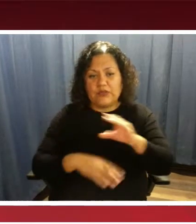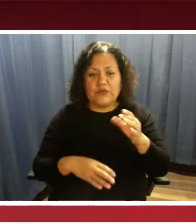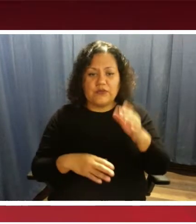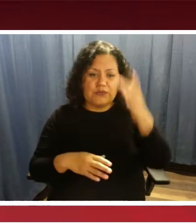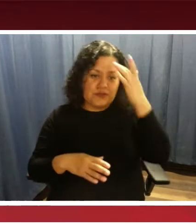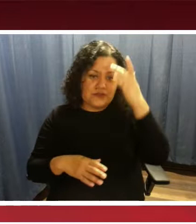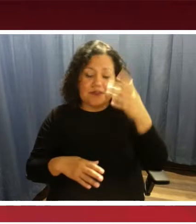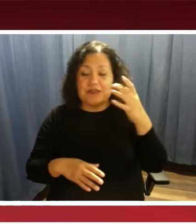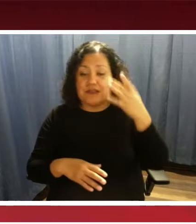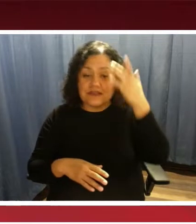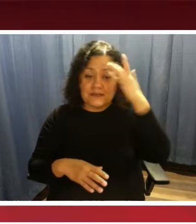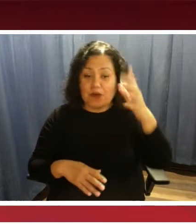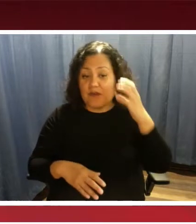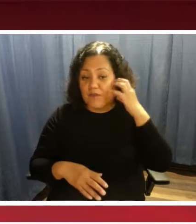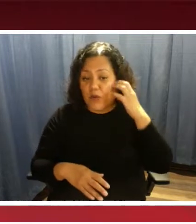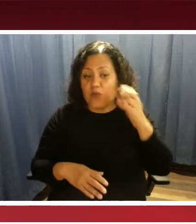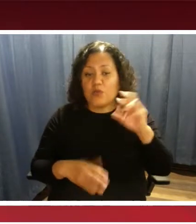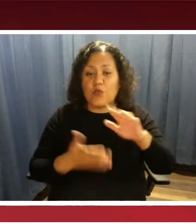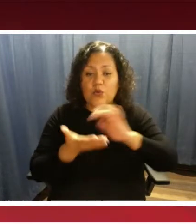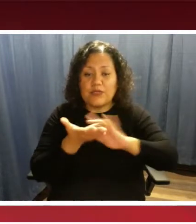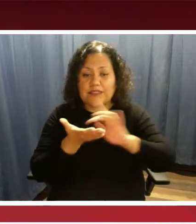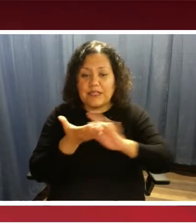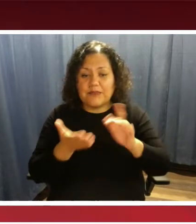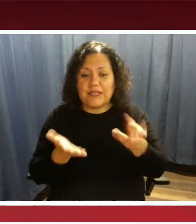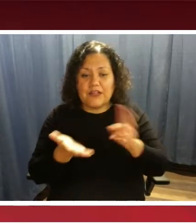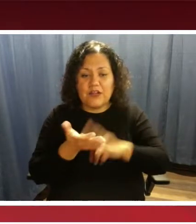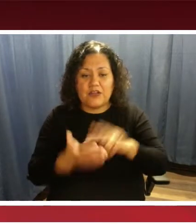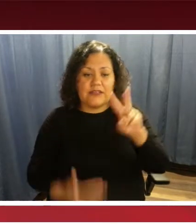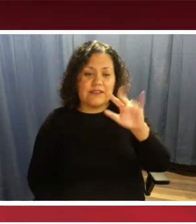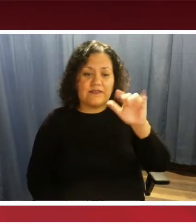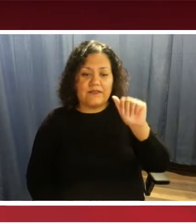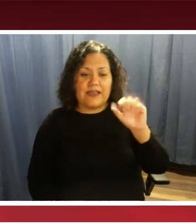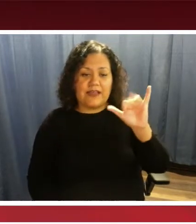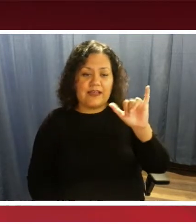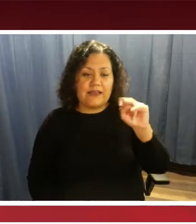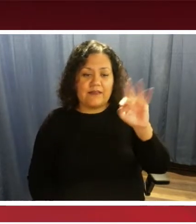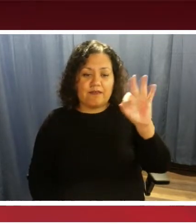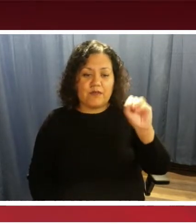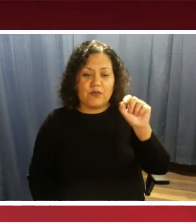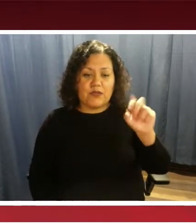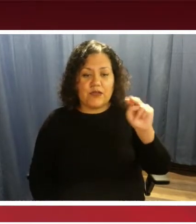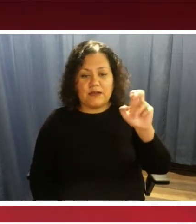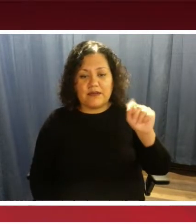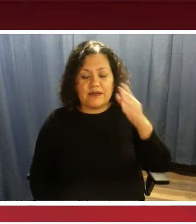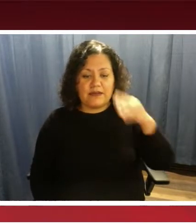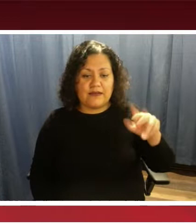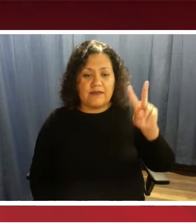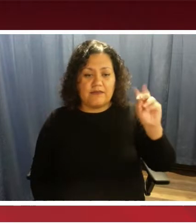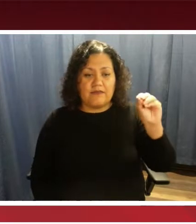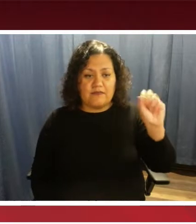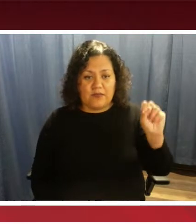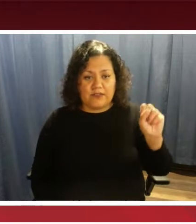to log in at viainfo.net backslash VOS. Next slide, please.